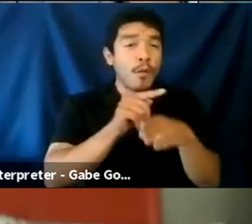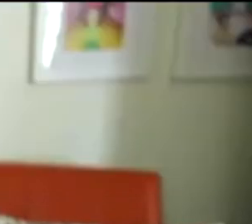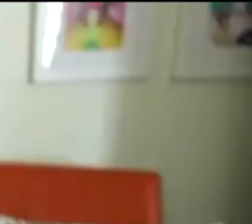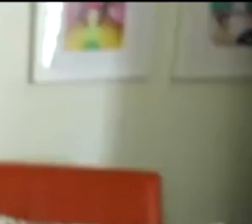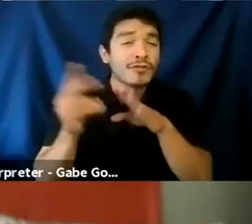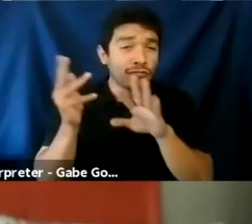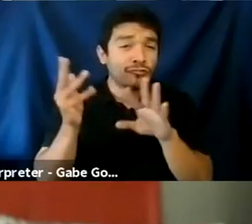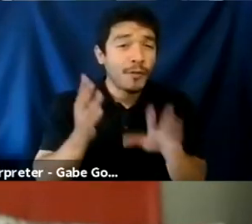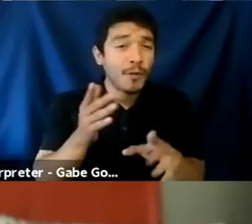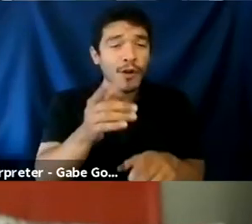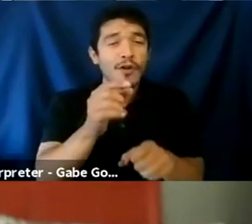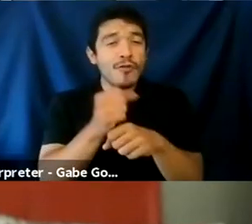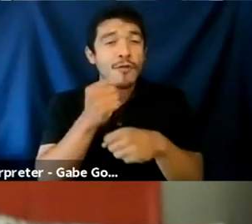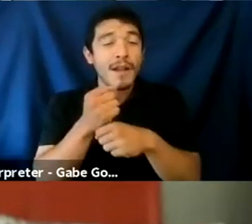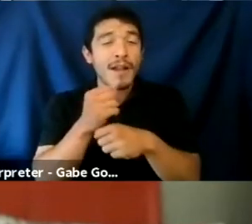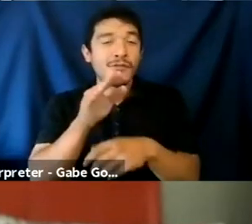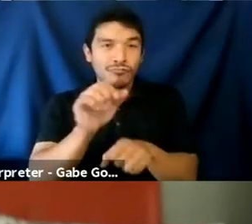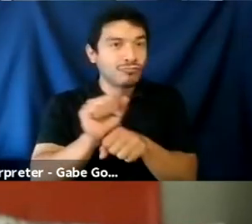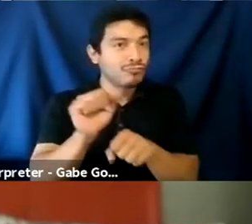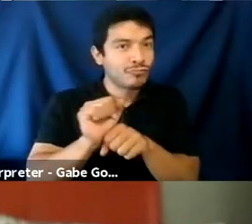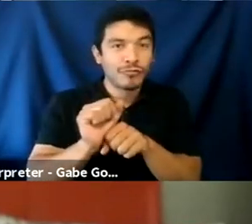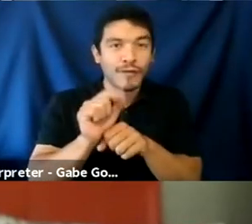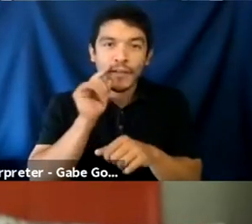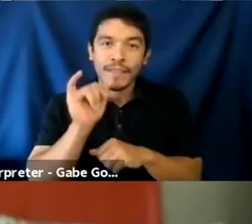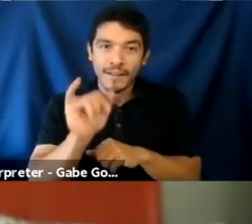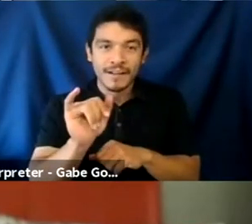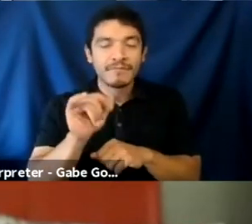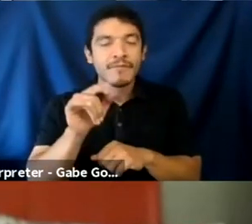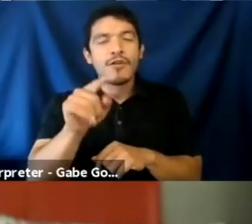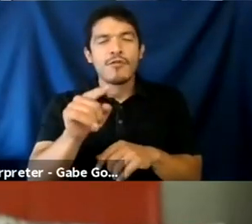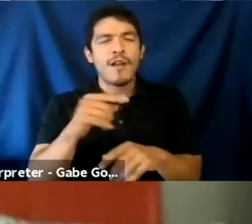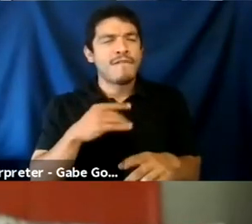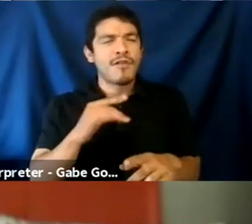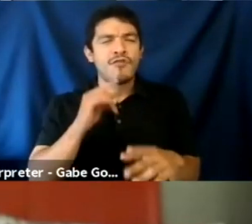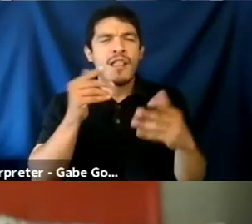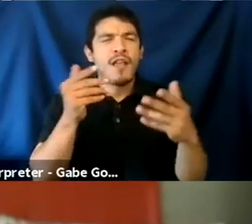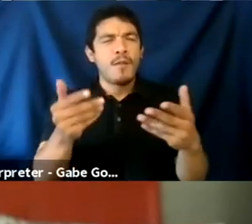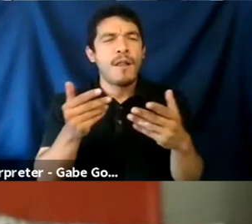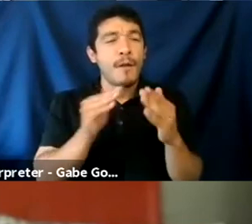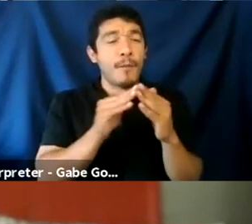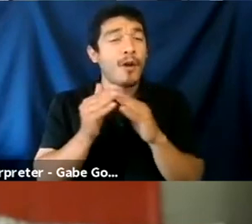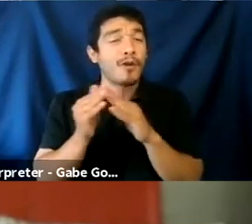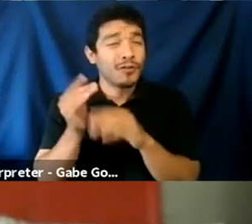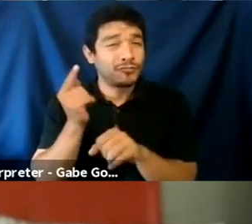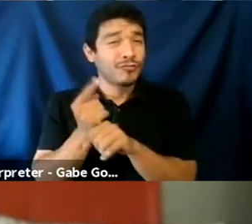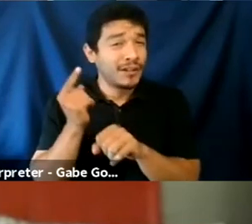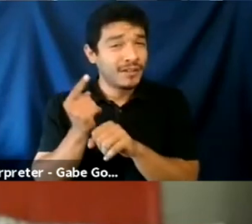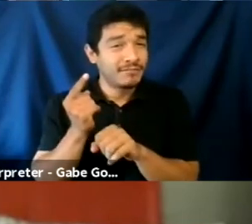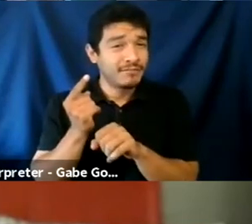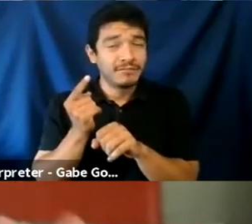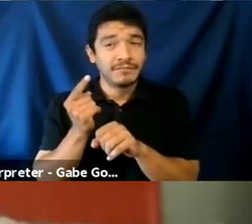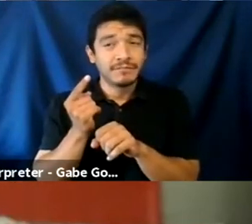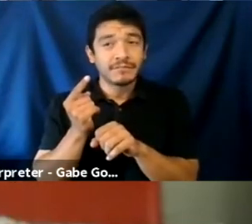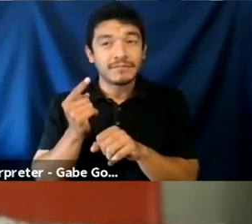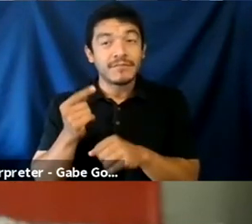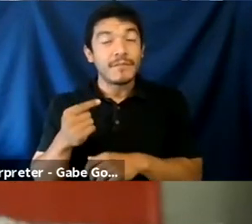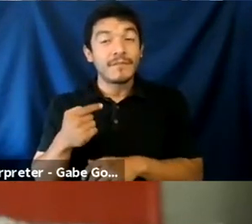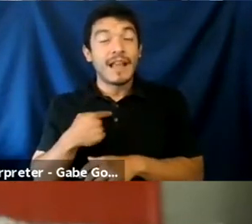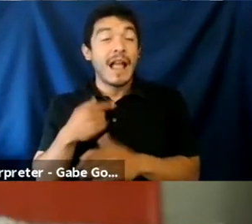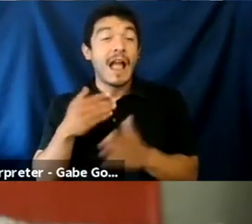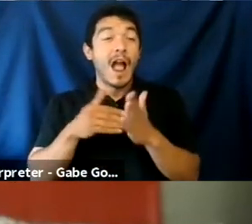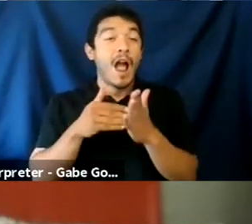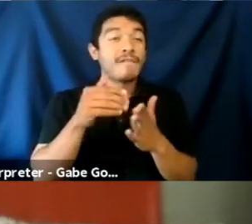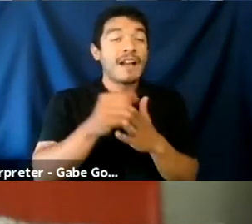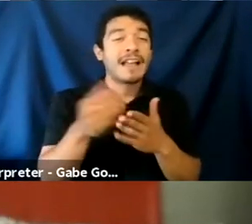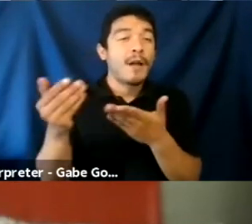a living out of this and a career out of this, and you have a really welcoming community, right? Like, I think that I often get brought